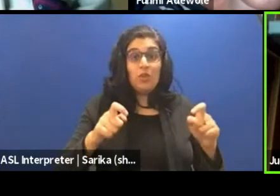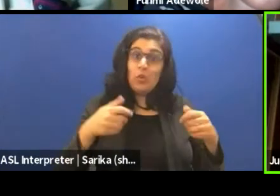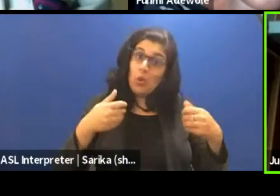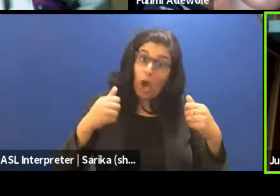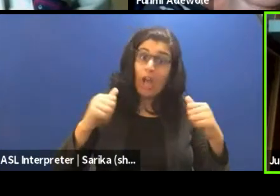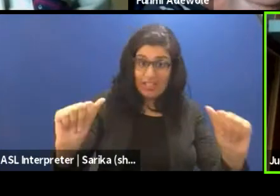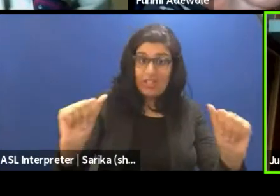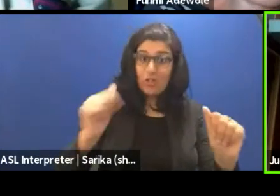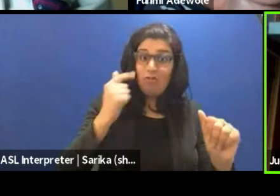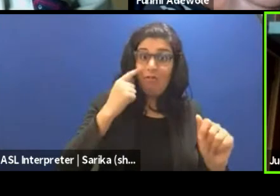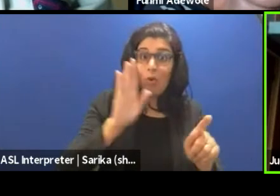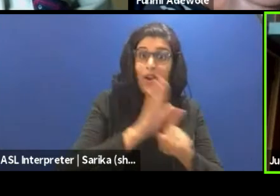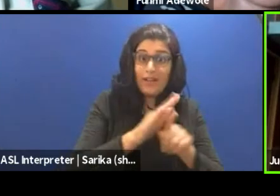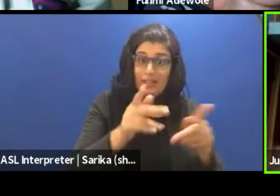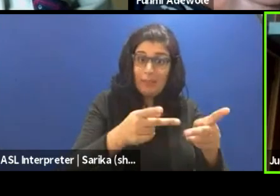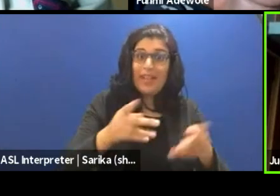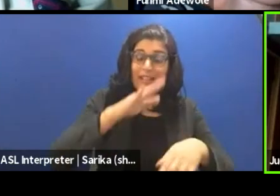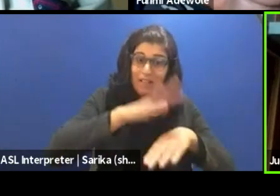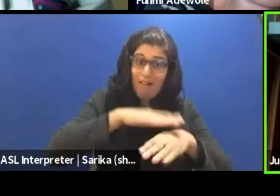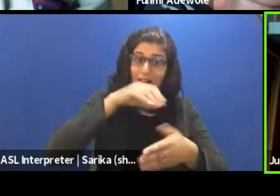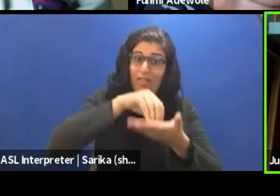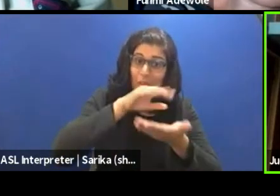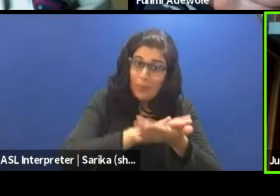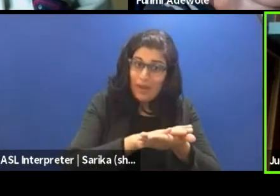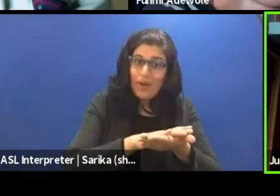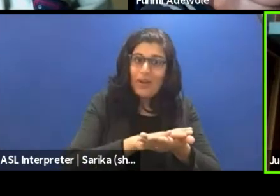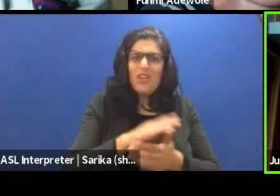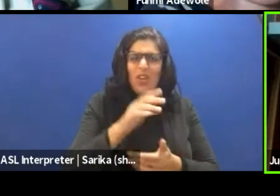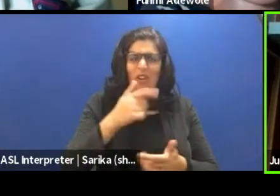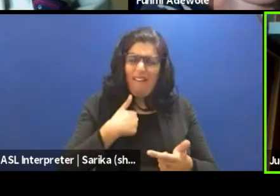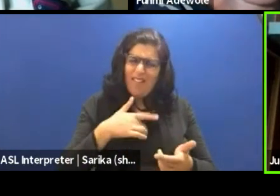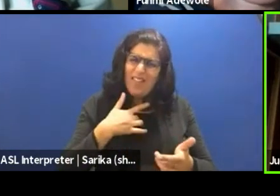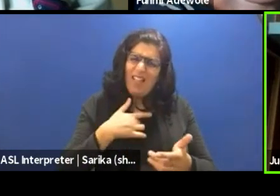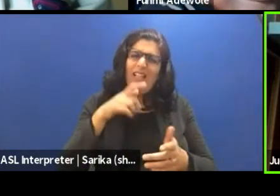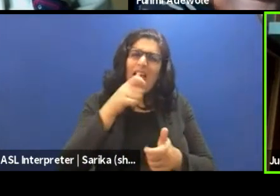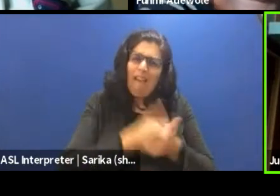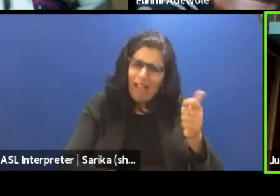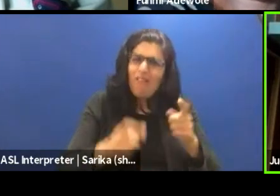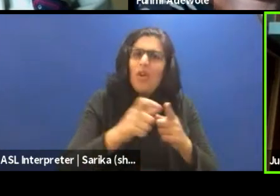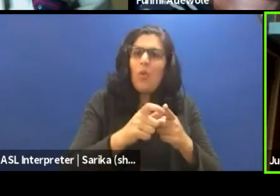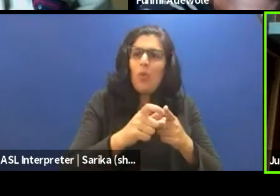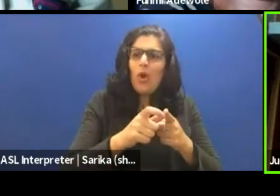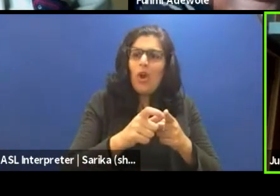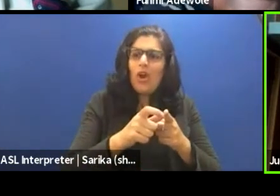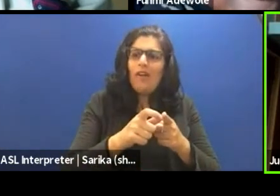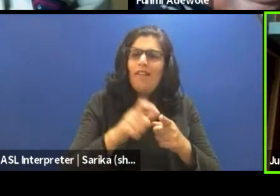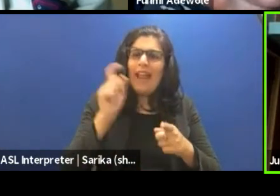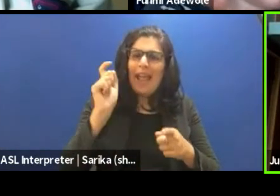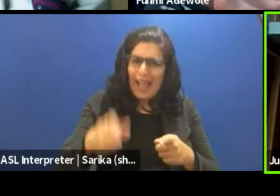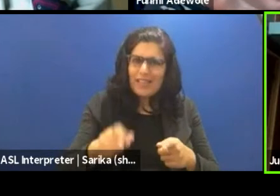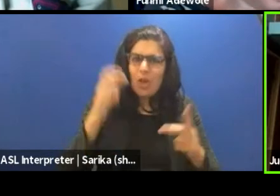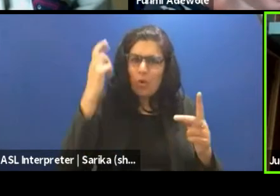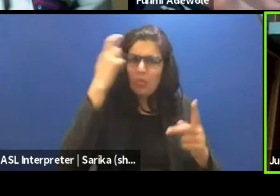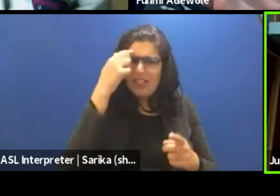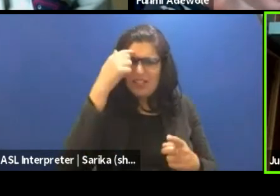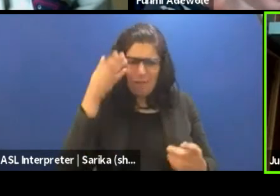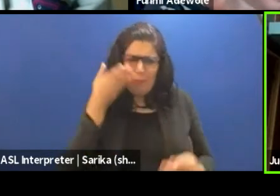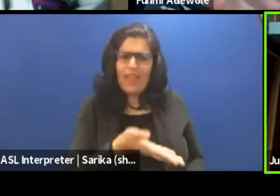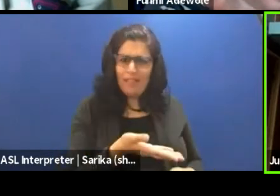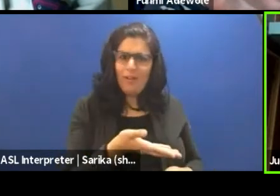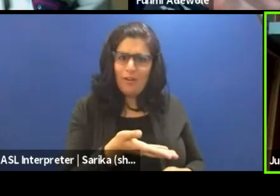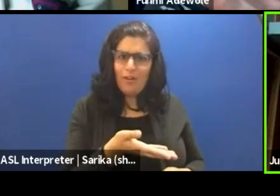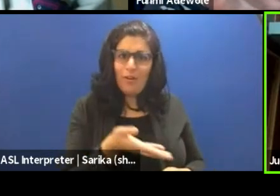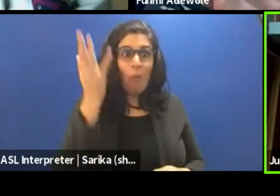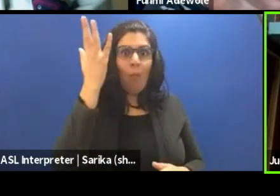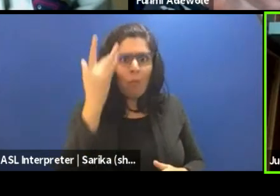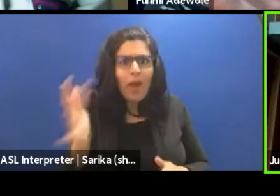paper. So every word I believe that was chosen by the playwright had to have had a purpose. Why? Why did